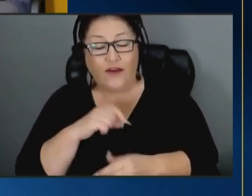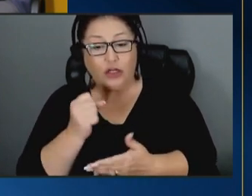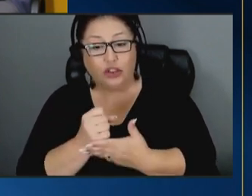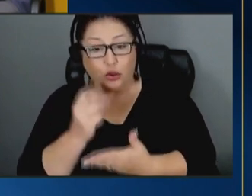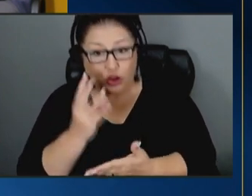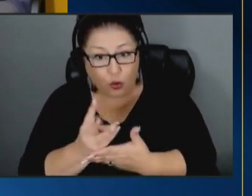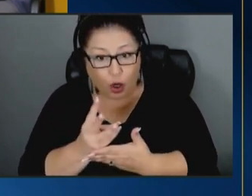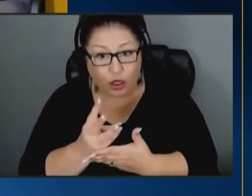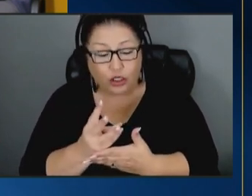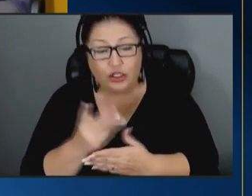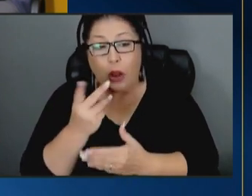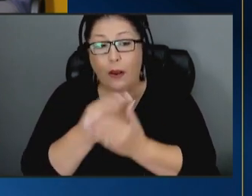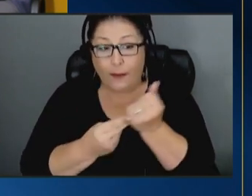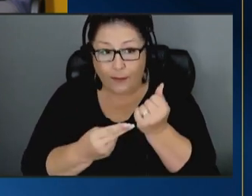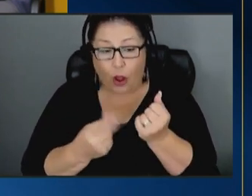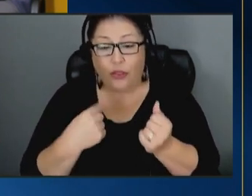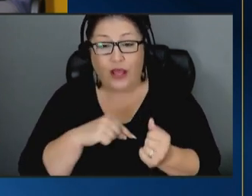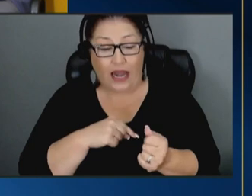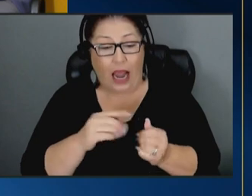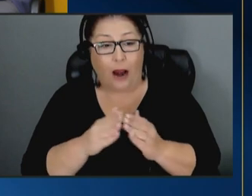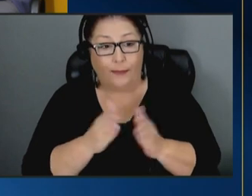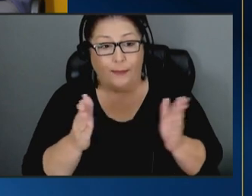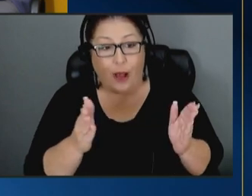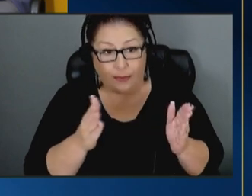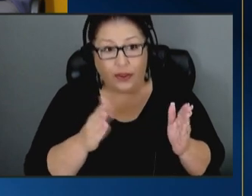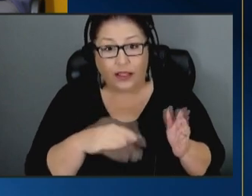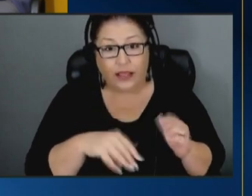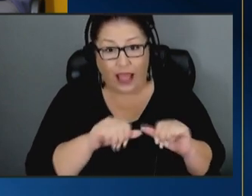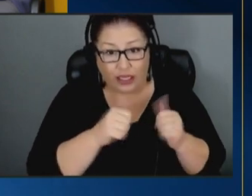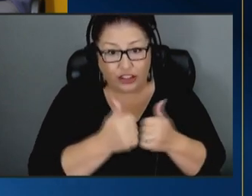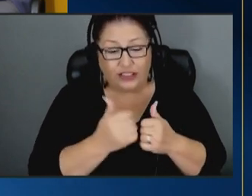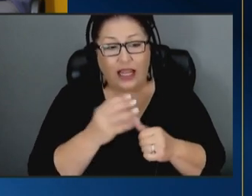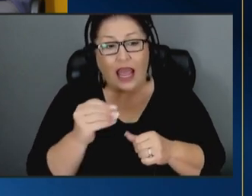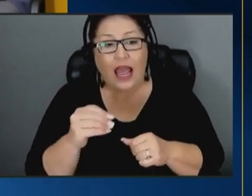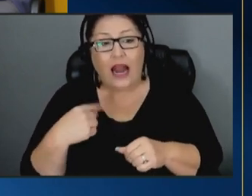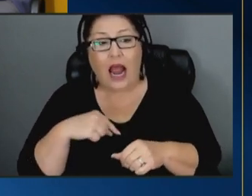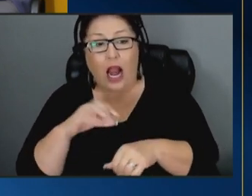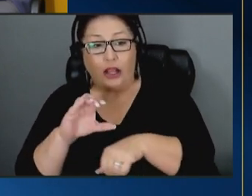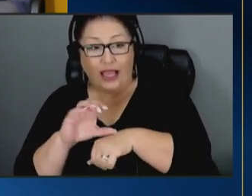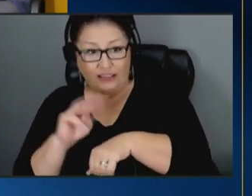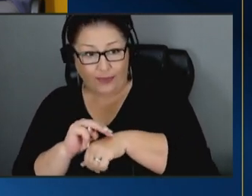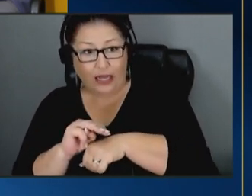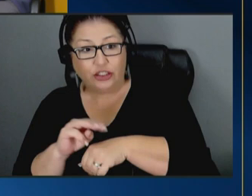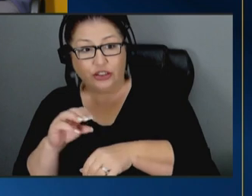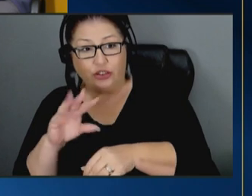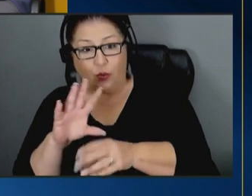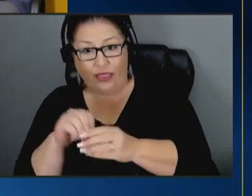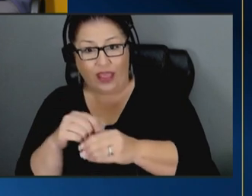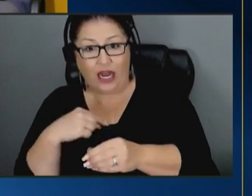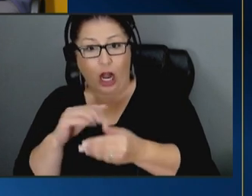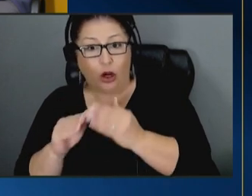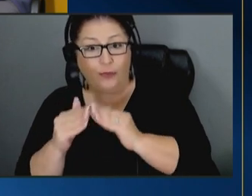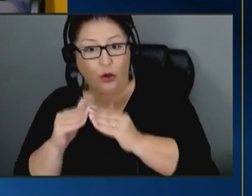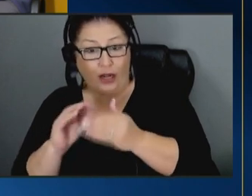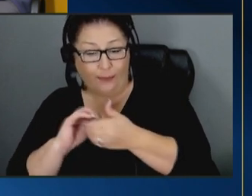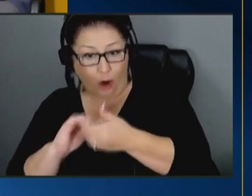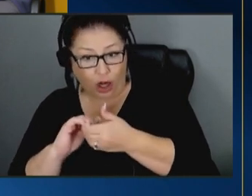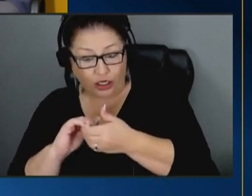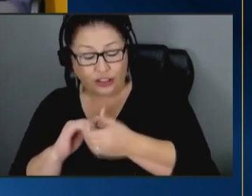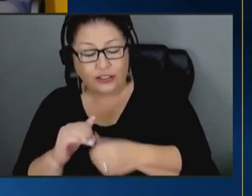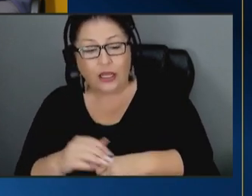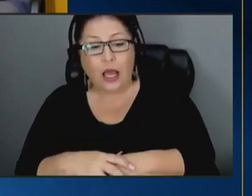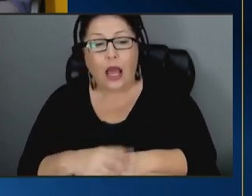both in our public child welfare agency as well as our case managers in with our community partners around